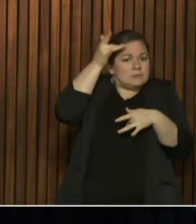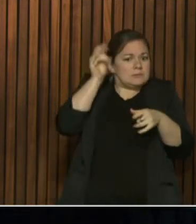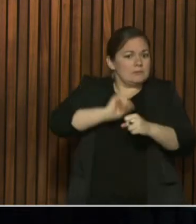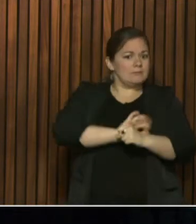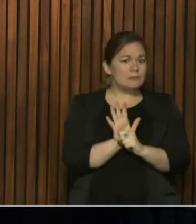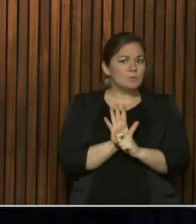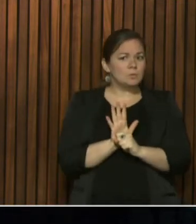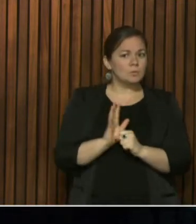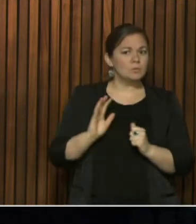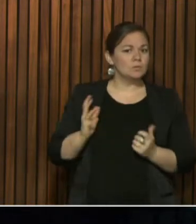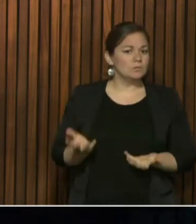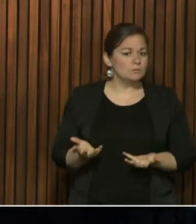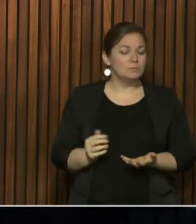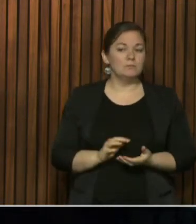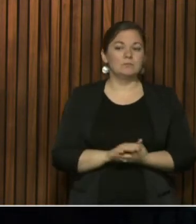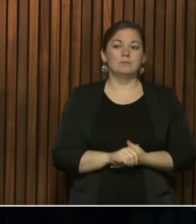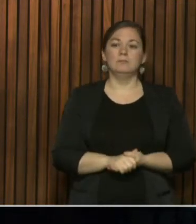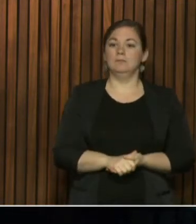Okay.